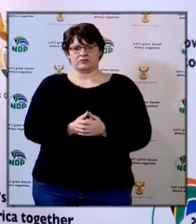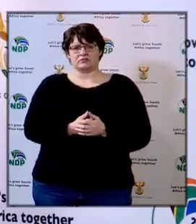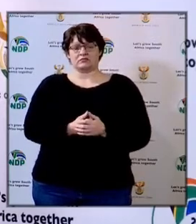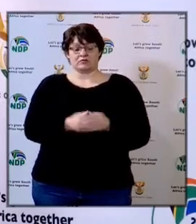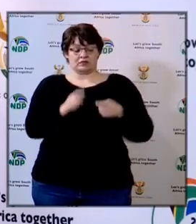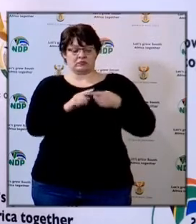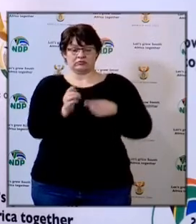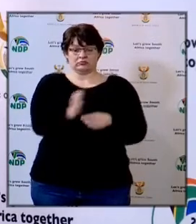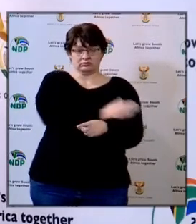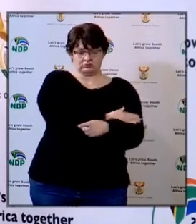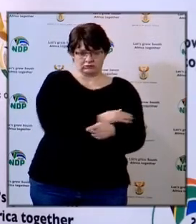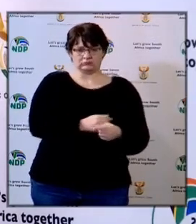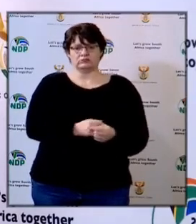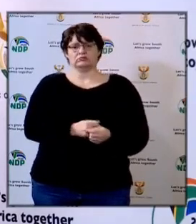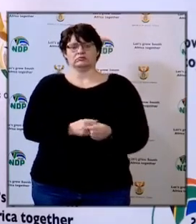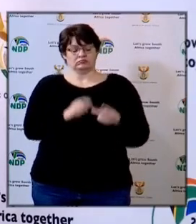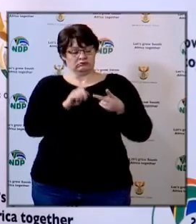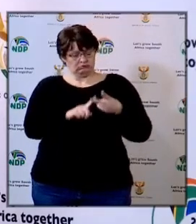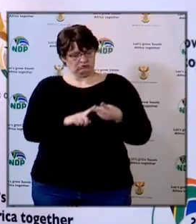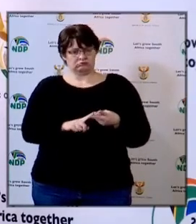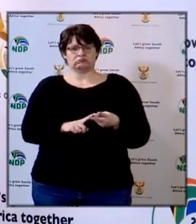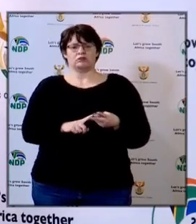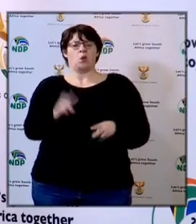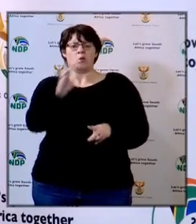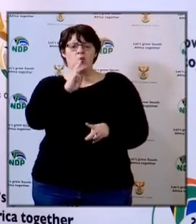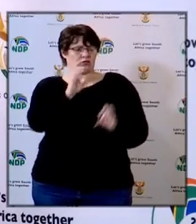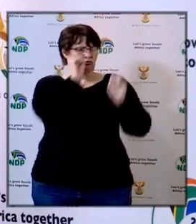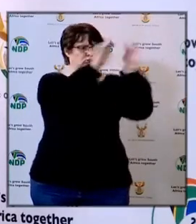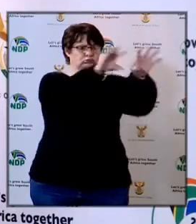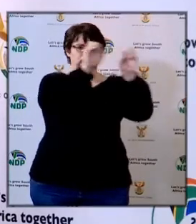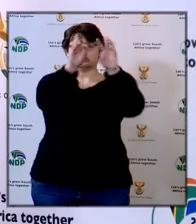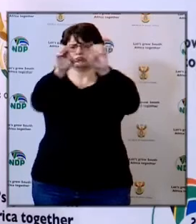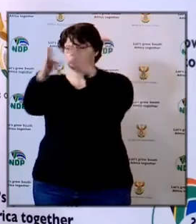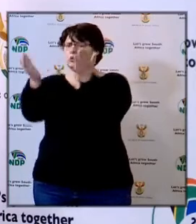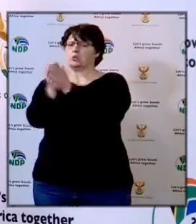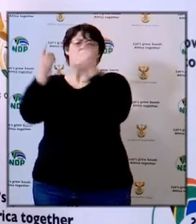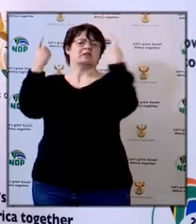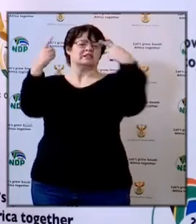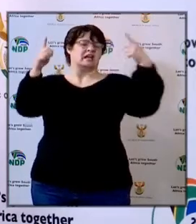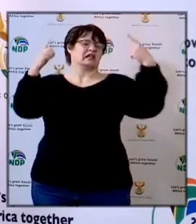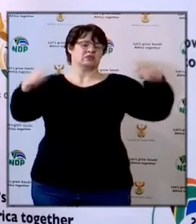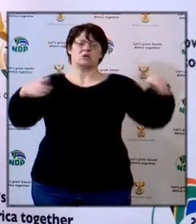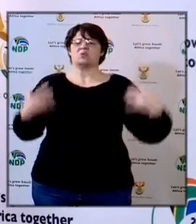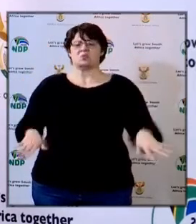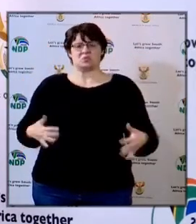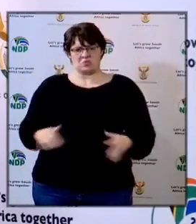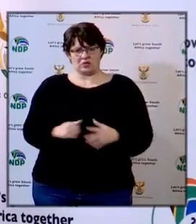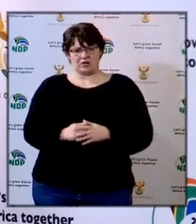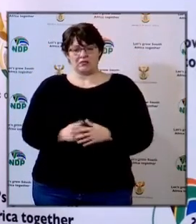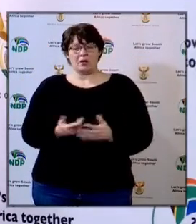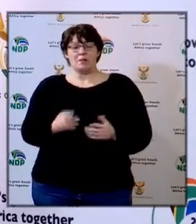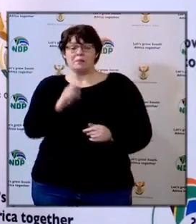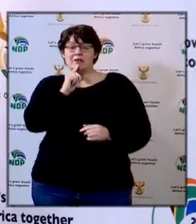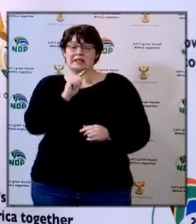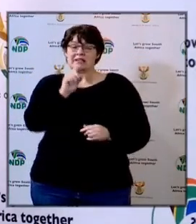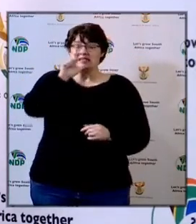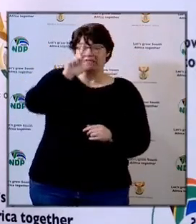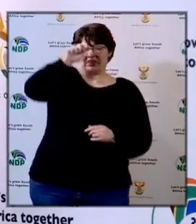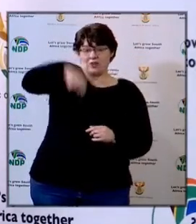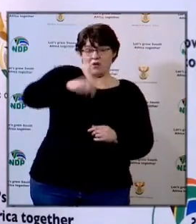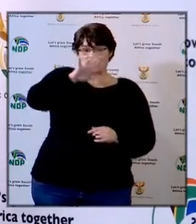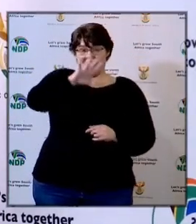That was following a very successful provision of water to schools underpinned by the delivery of over 7